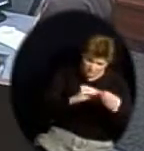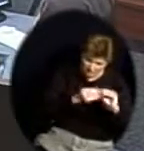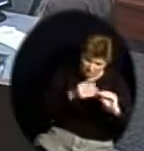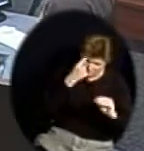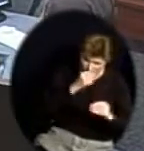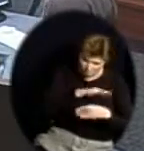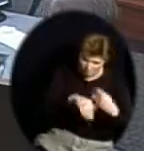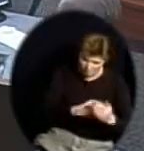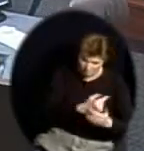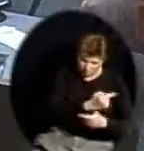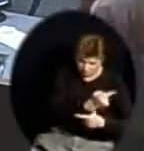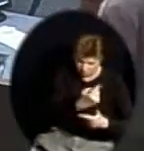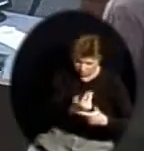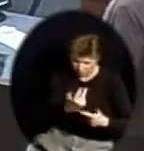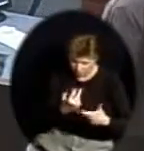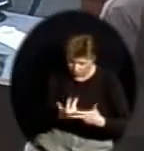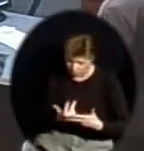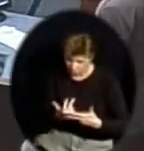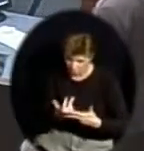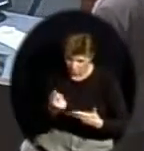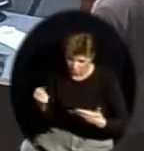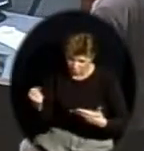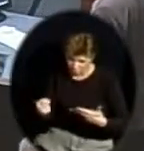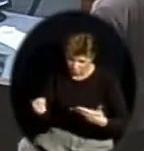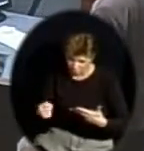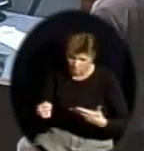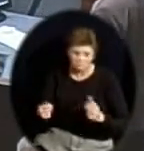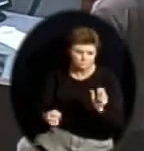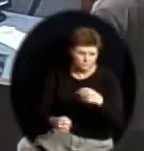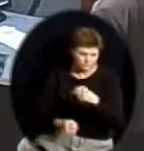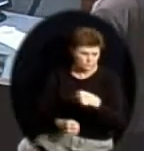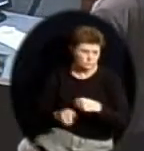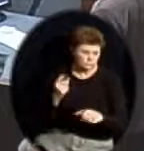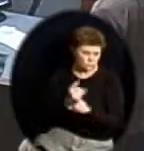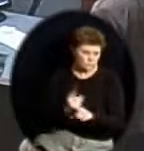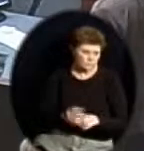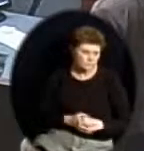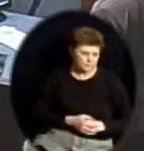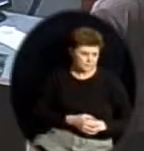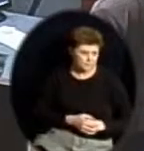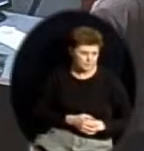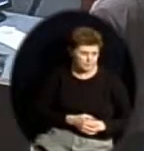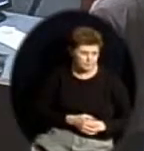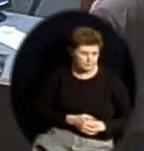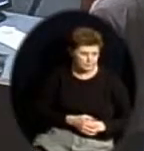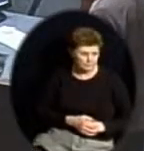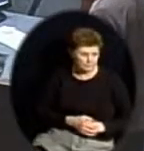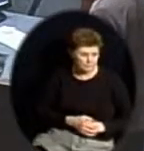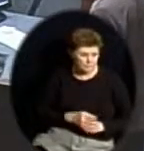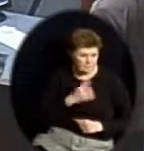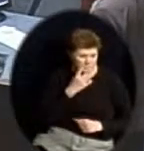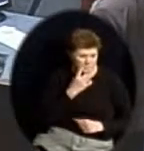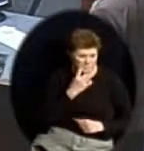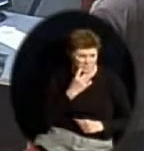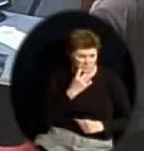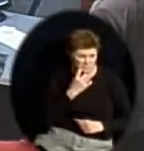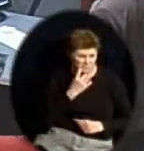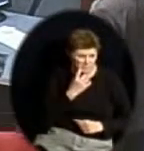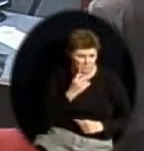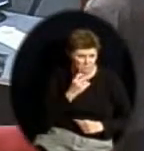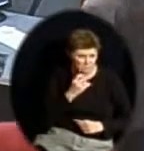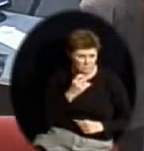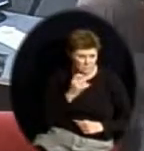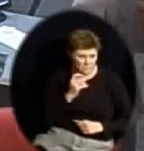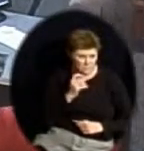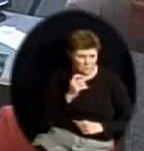slide, a couple slides ago, that we had, the State Department had requested 40 for the student groups, and it was denied by the Federal Department